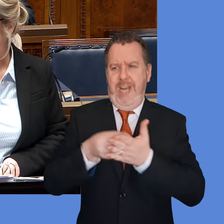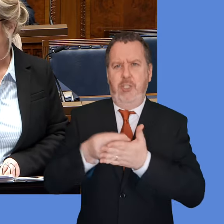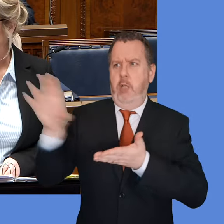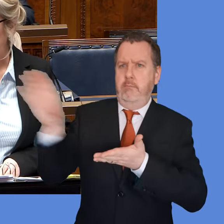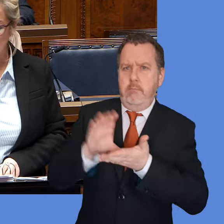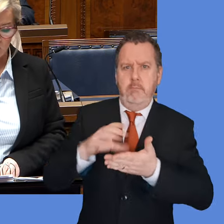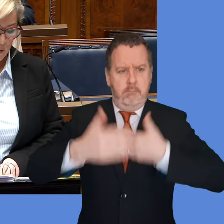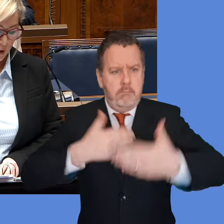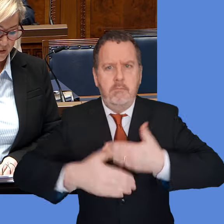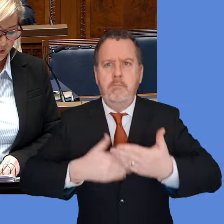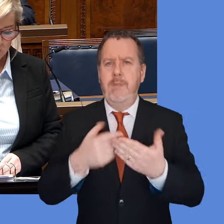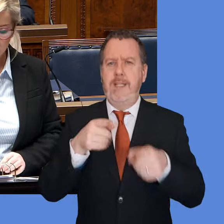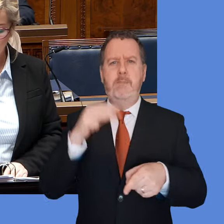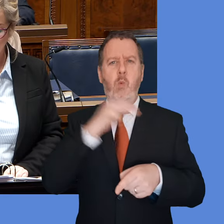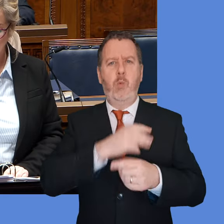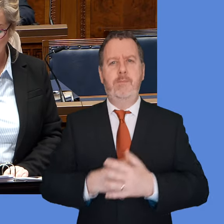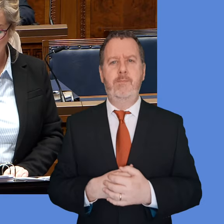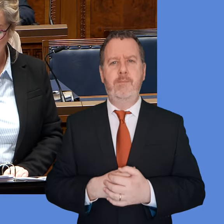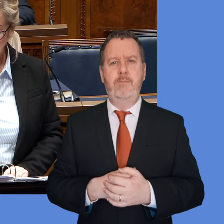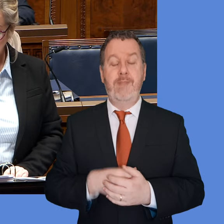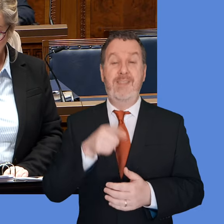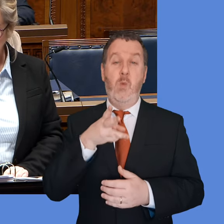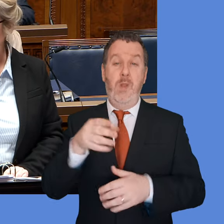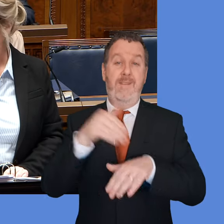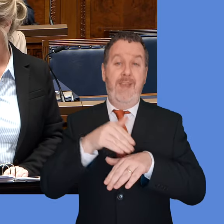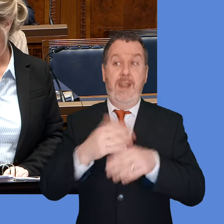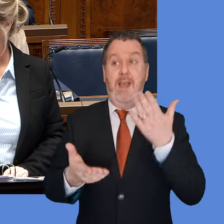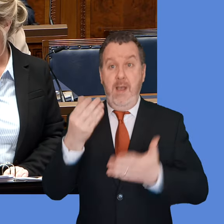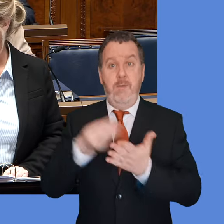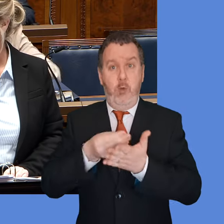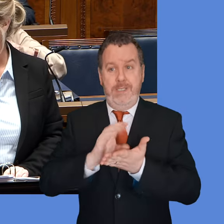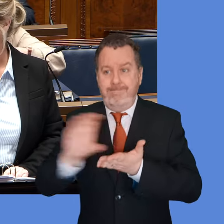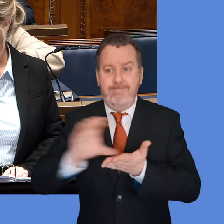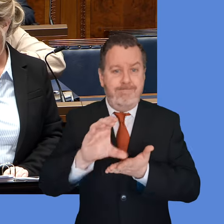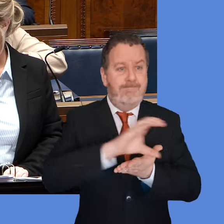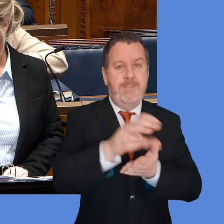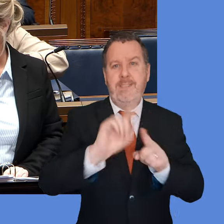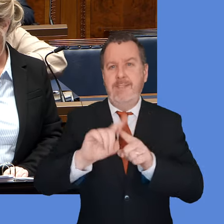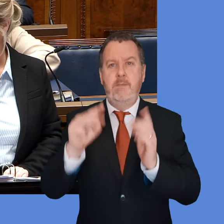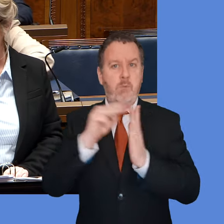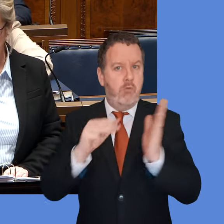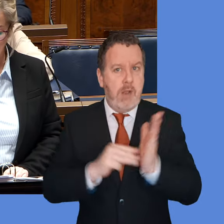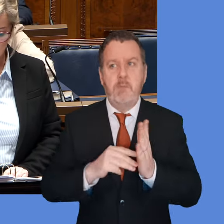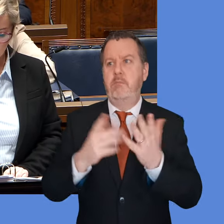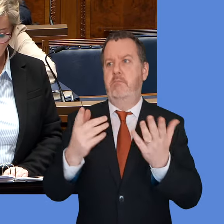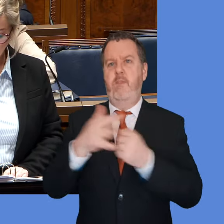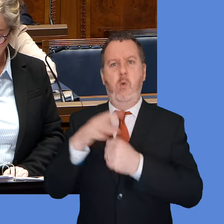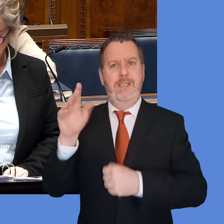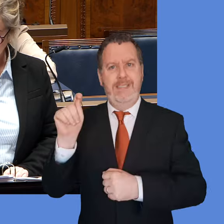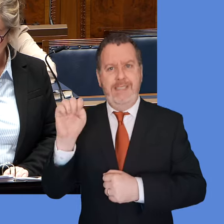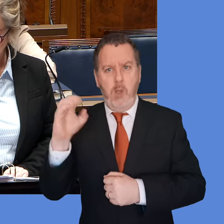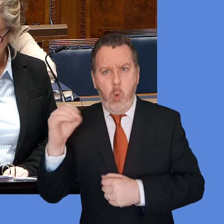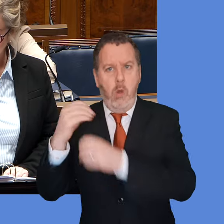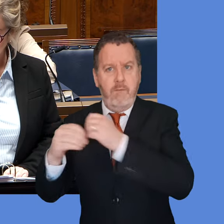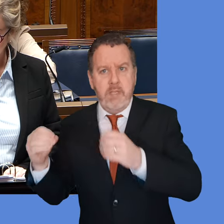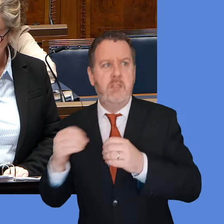ongoing piece of work, and that will obviously have implications in terms of how we fund all the different programmes that we have, whether that's within the Executive Office or